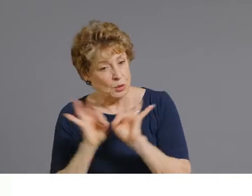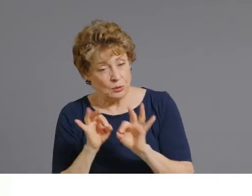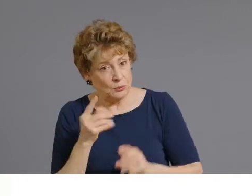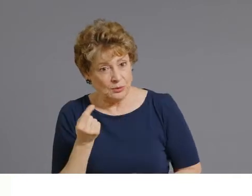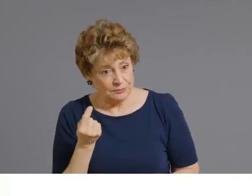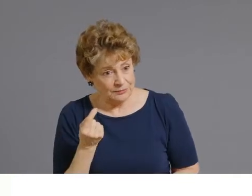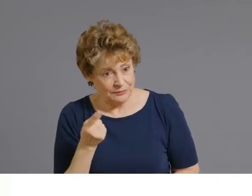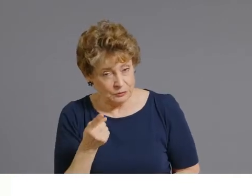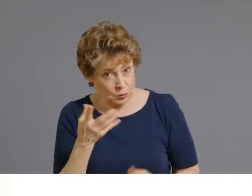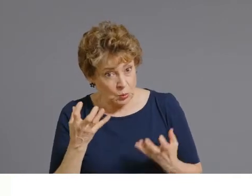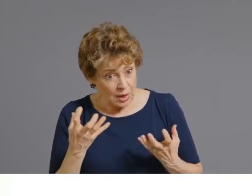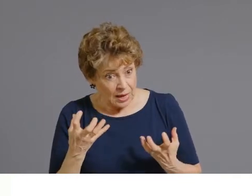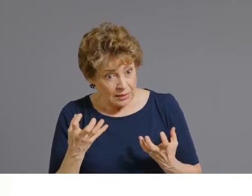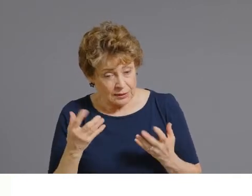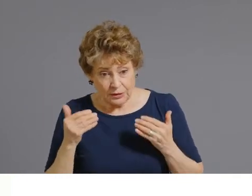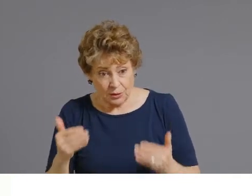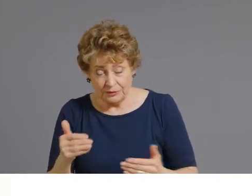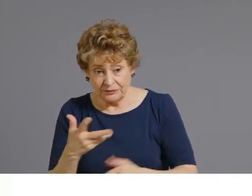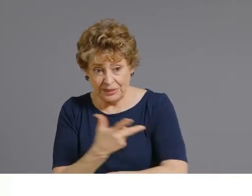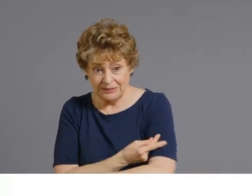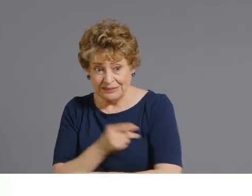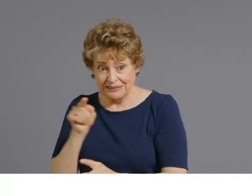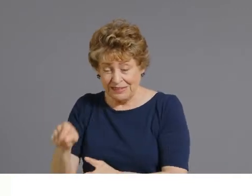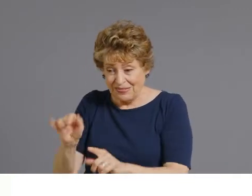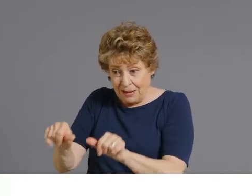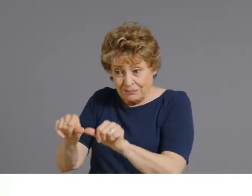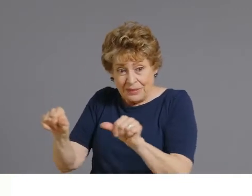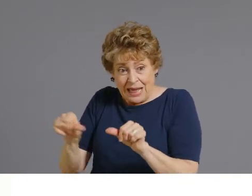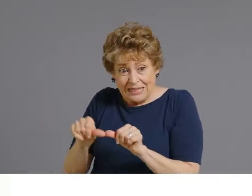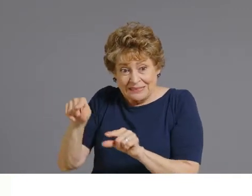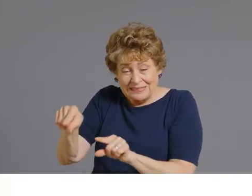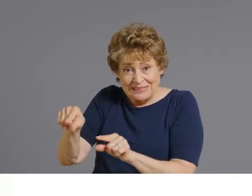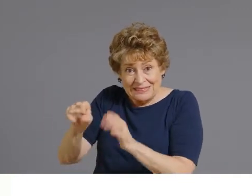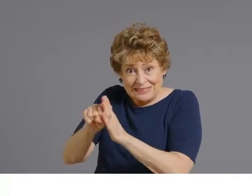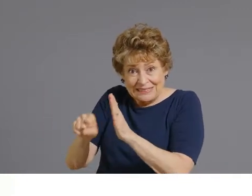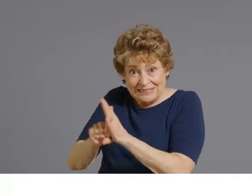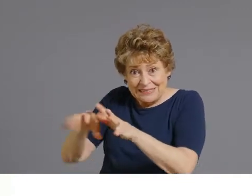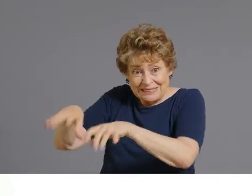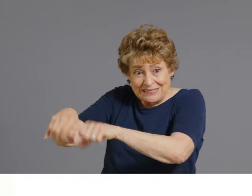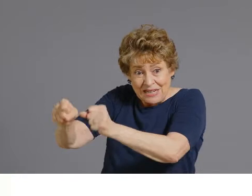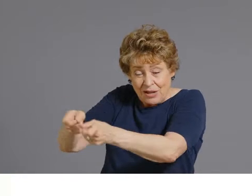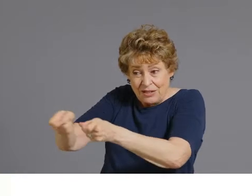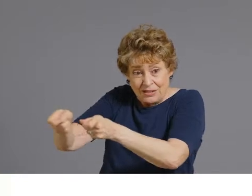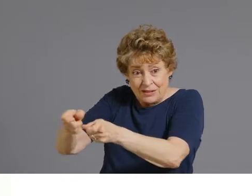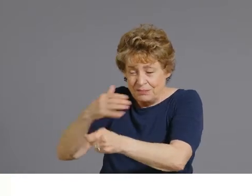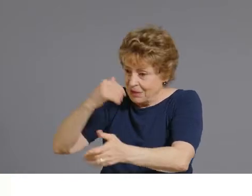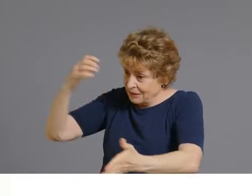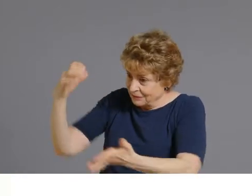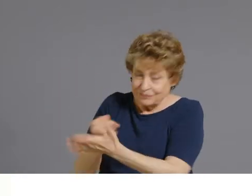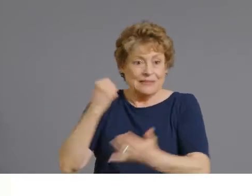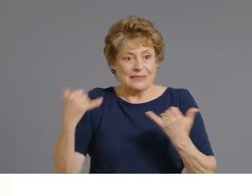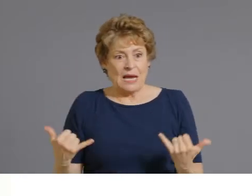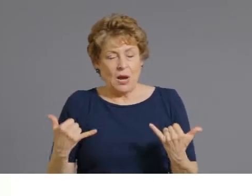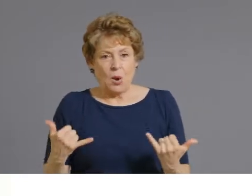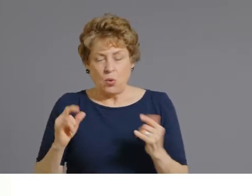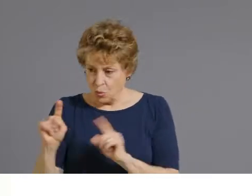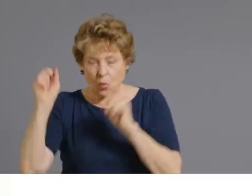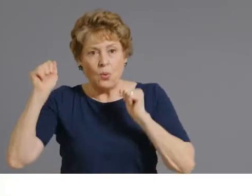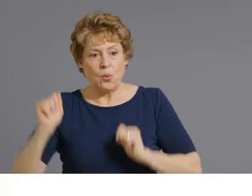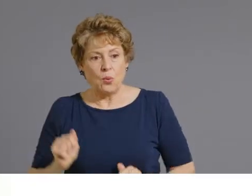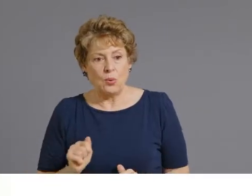to out of state site, please go as soon as possible to get to get vaccinated.